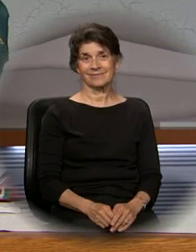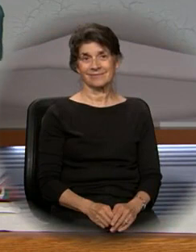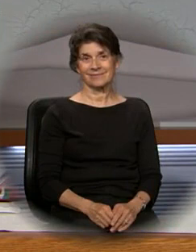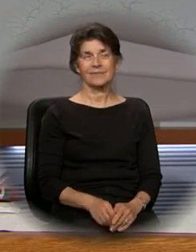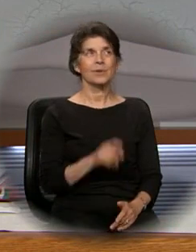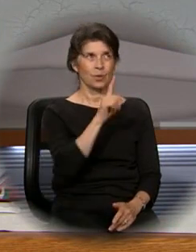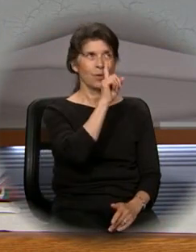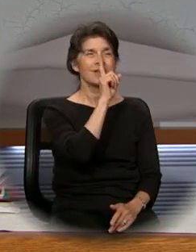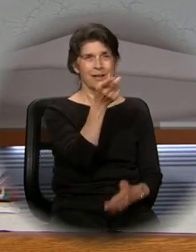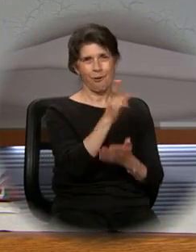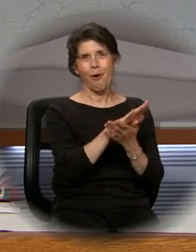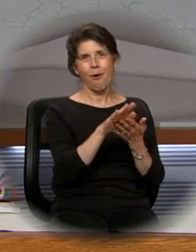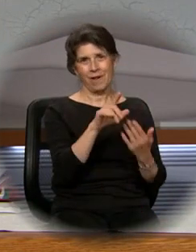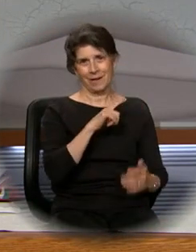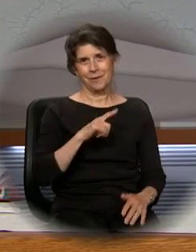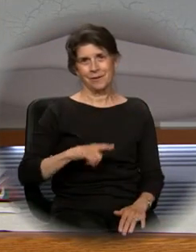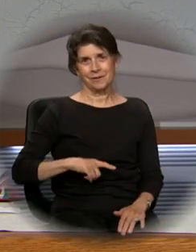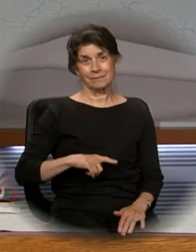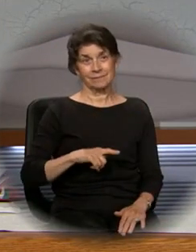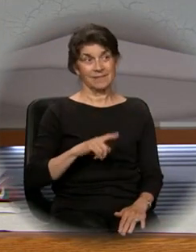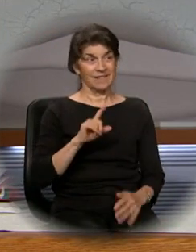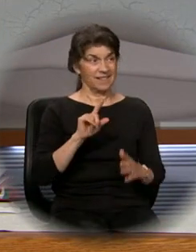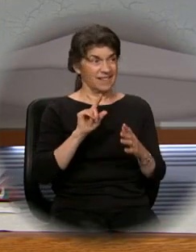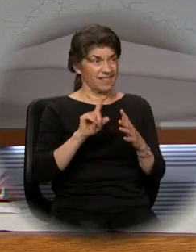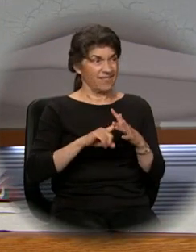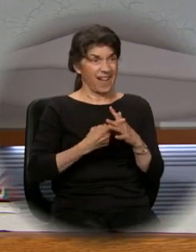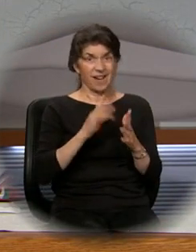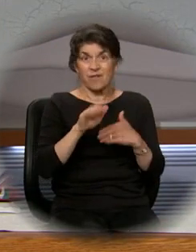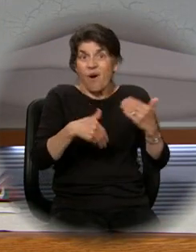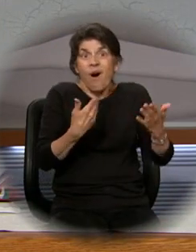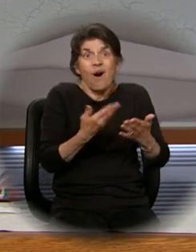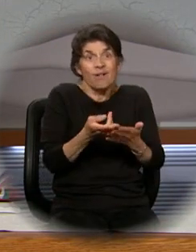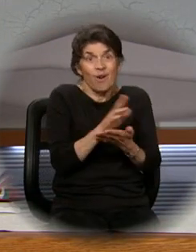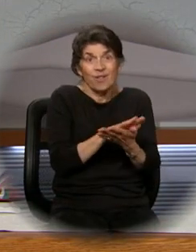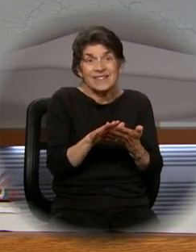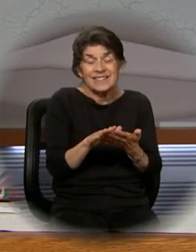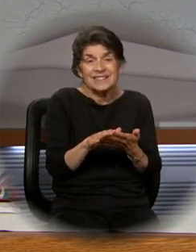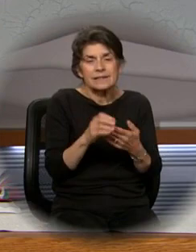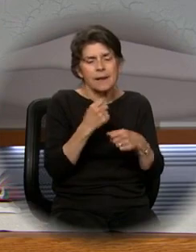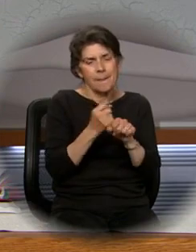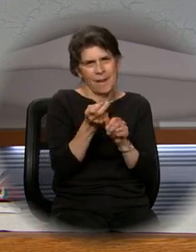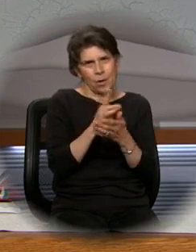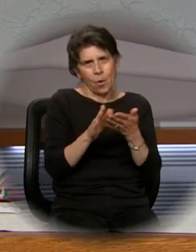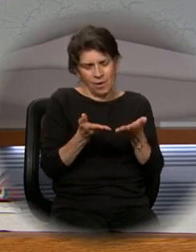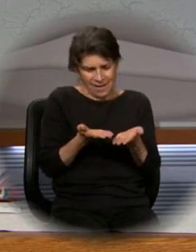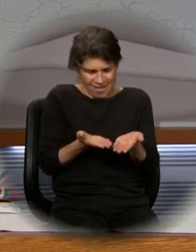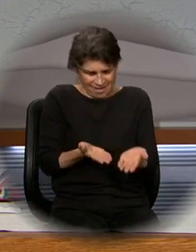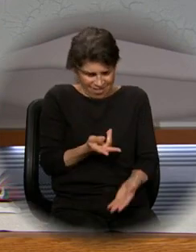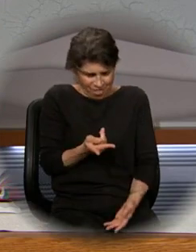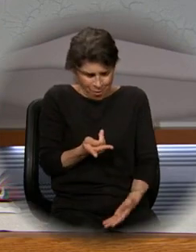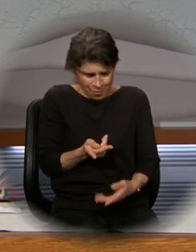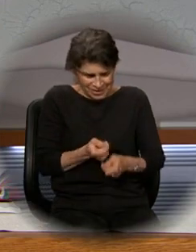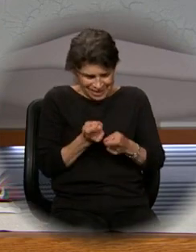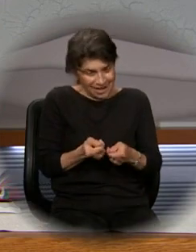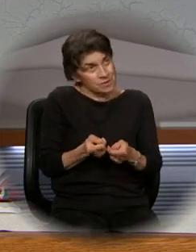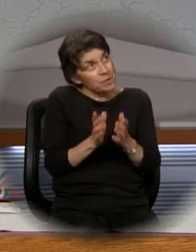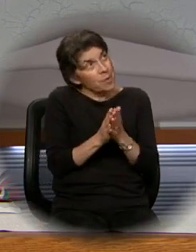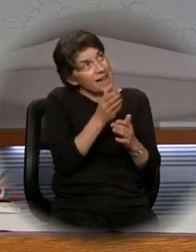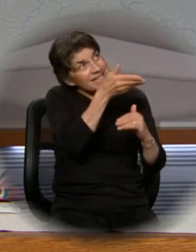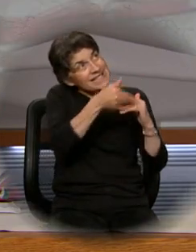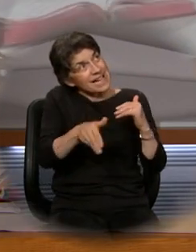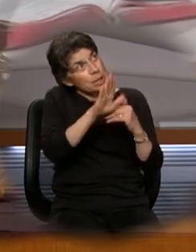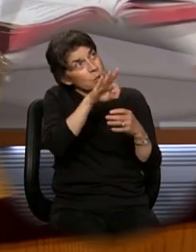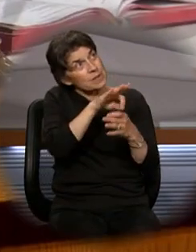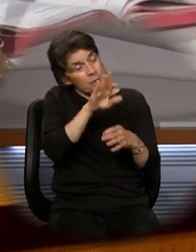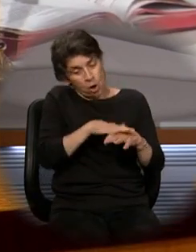You are indeed holy, O Lord, the fount of all holiness. Make holy, therefore, these gifts, we pray, by sending down your Spirit